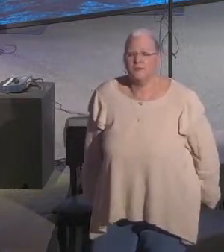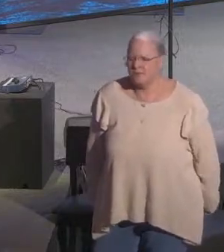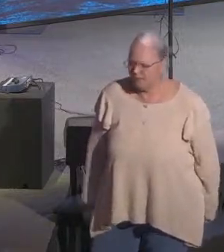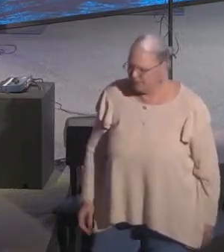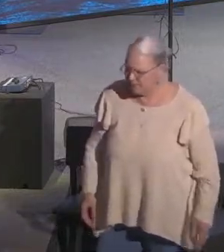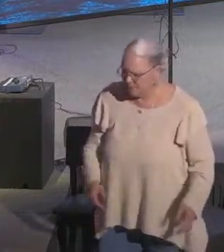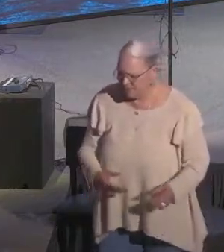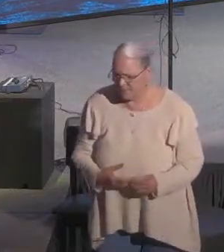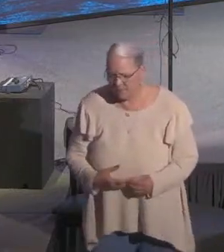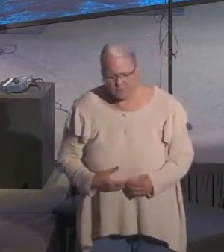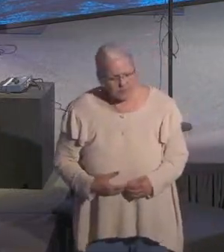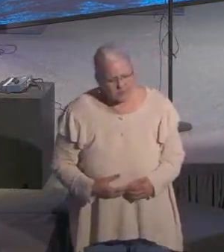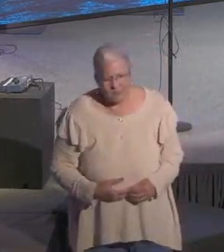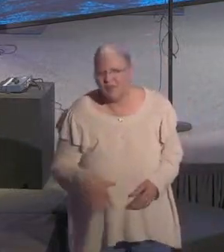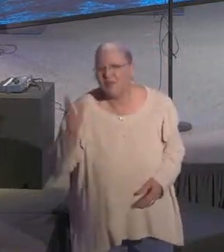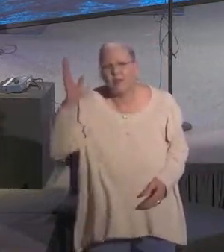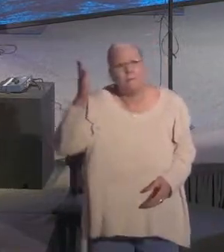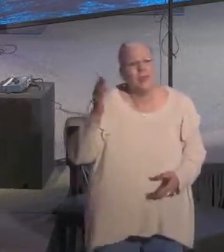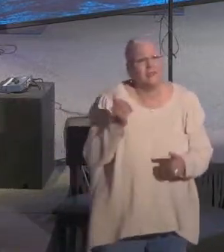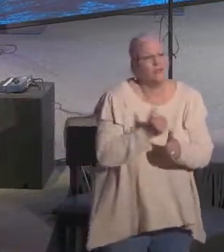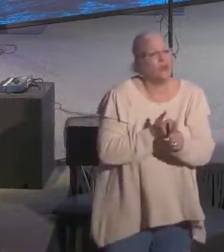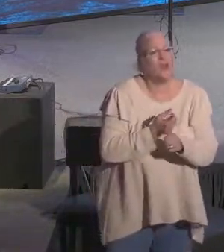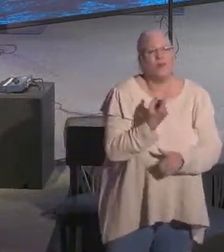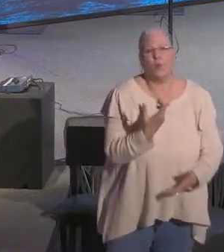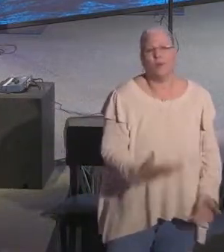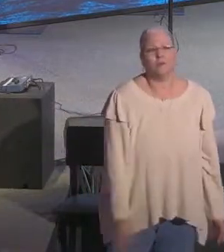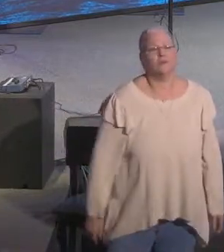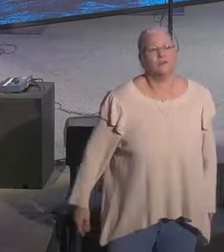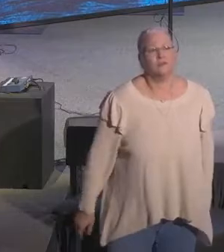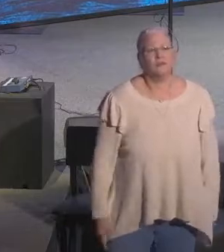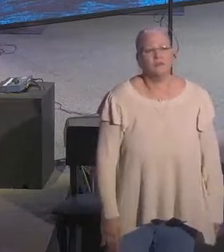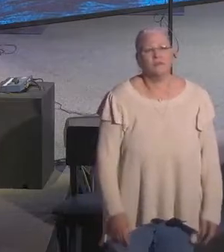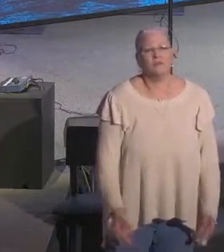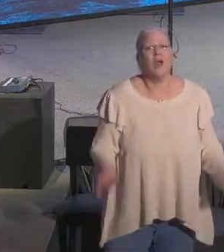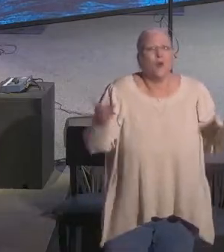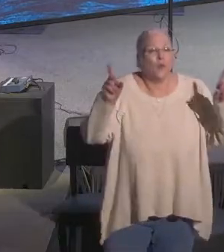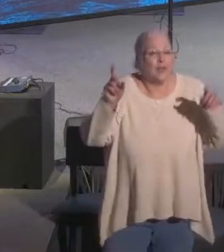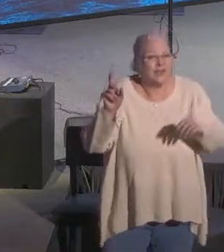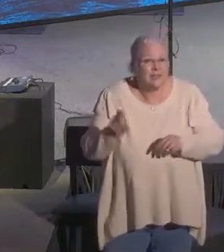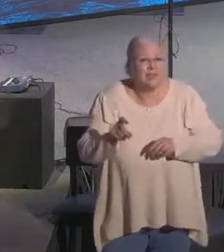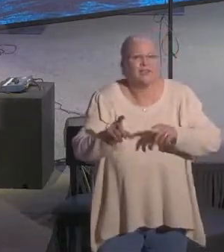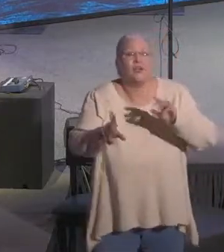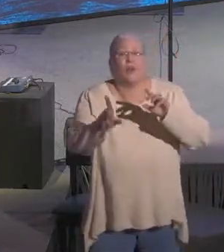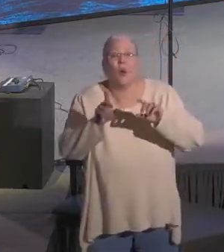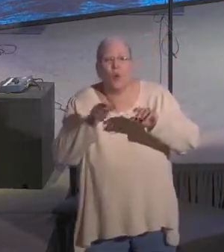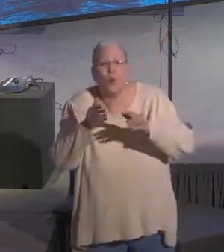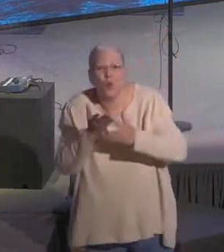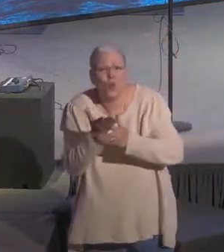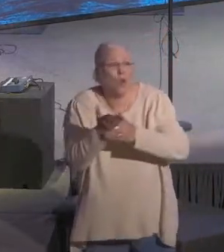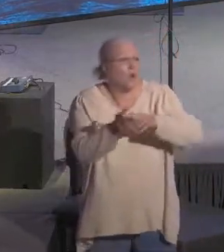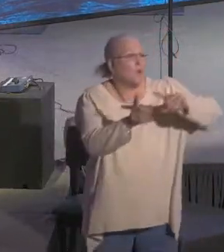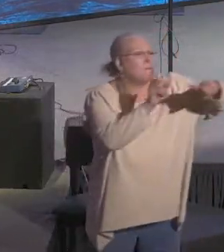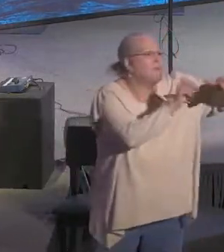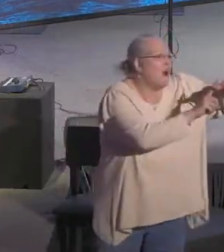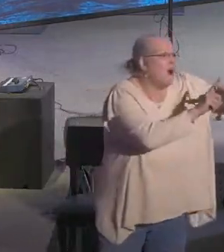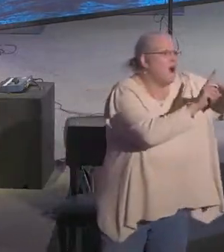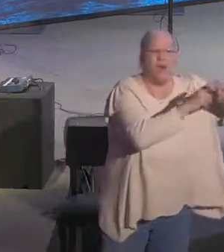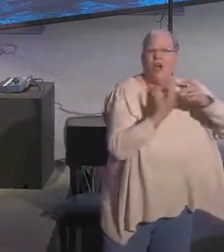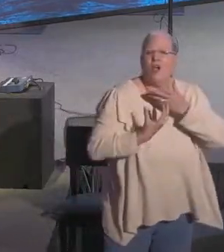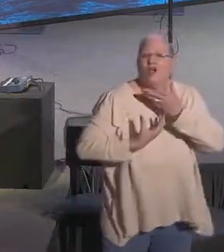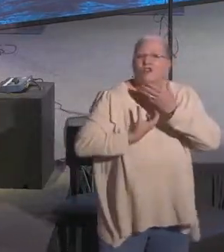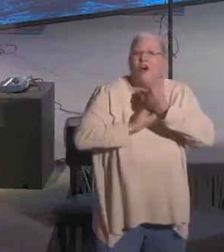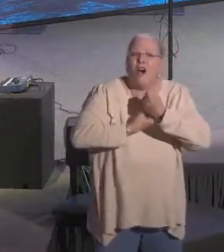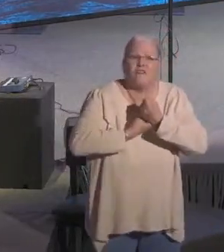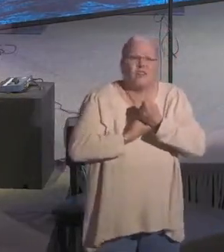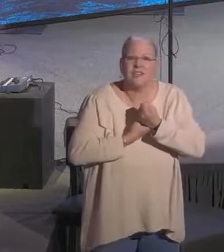joy is our strength. And the world needs to be able to see that joy in us. Do they see that in you? Because many